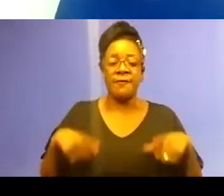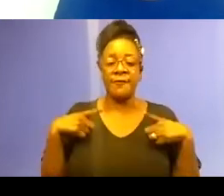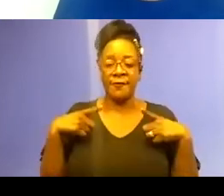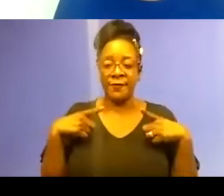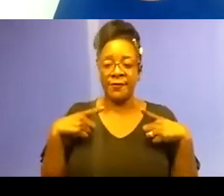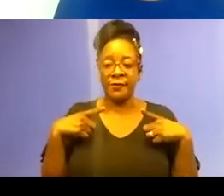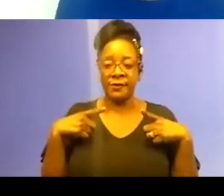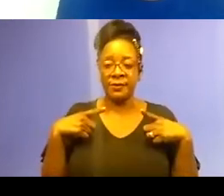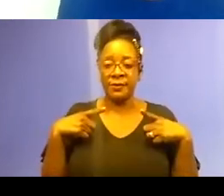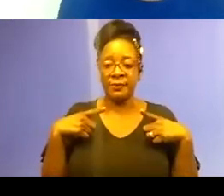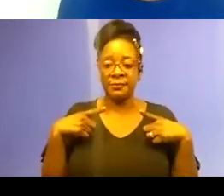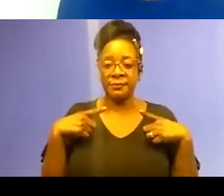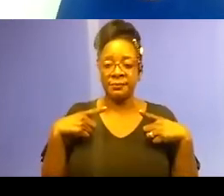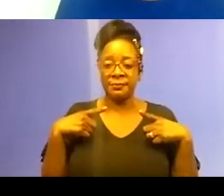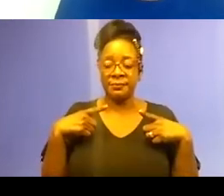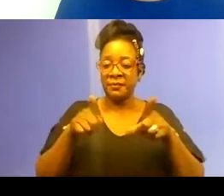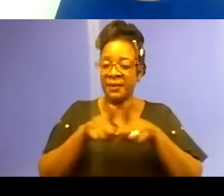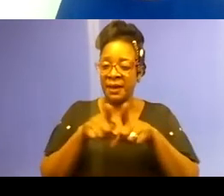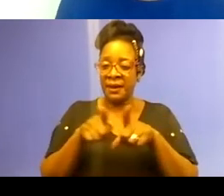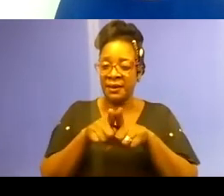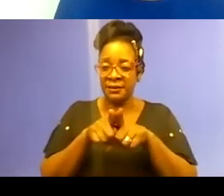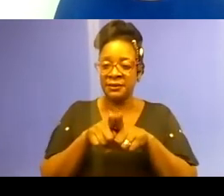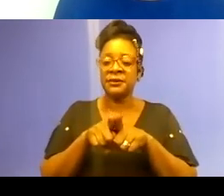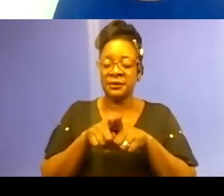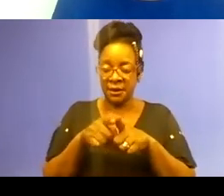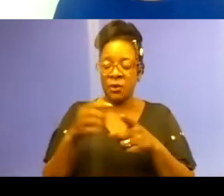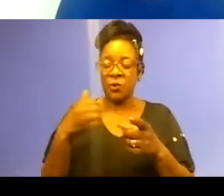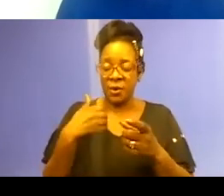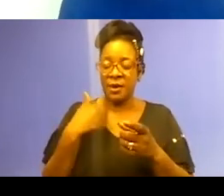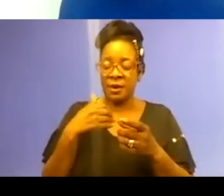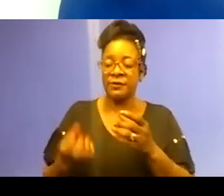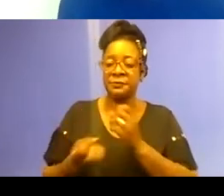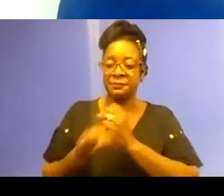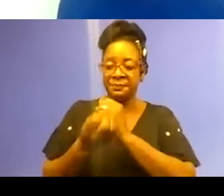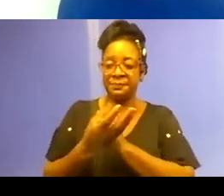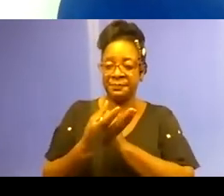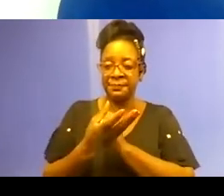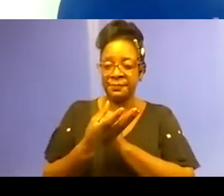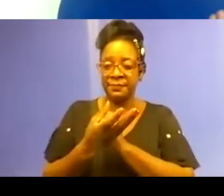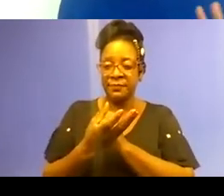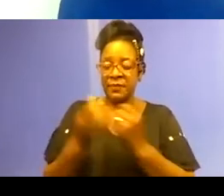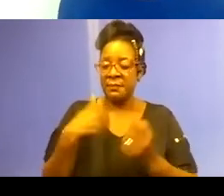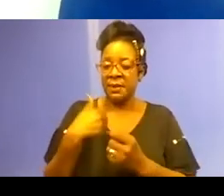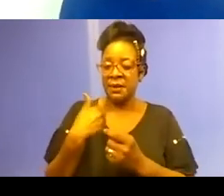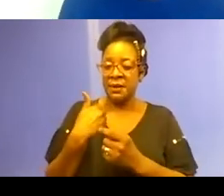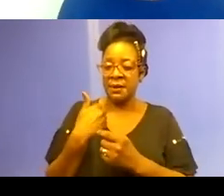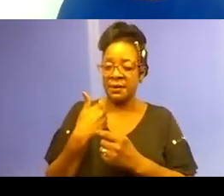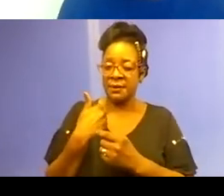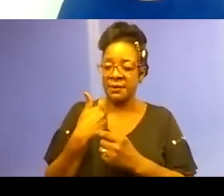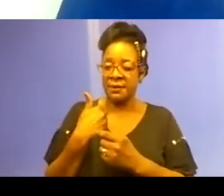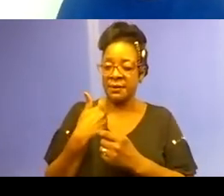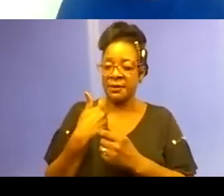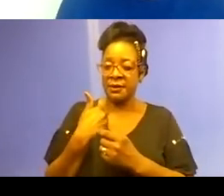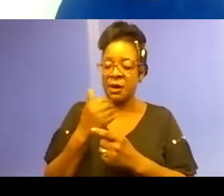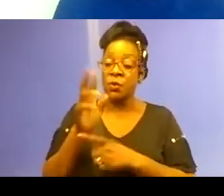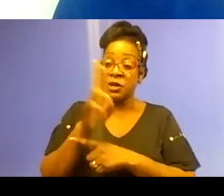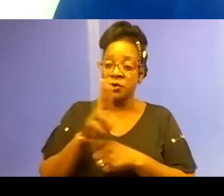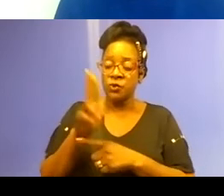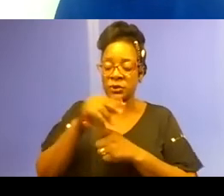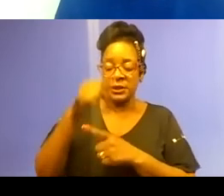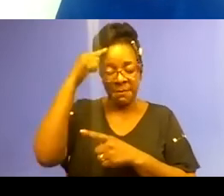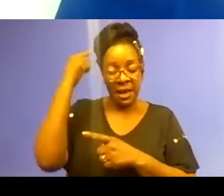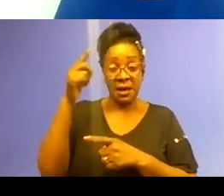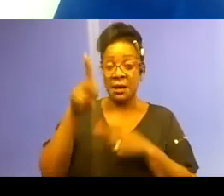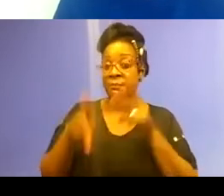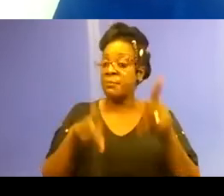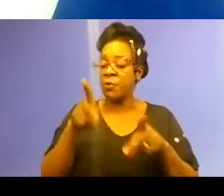individual life as a racially minoritized person. And I'll just use Black people as my reference here. But